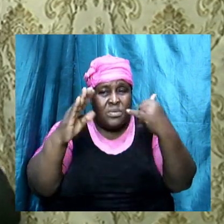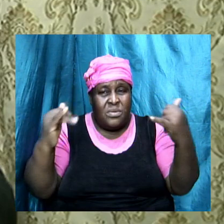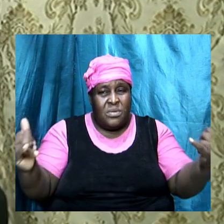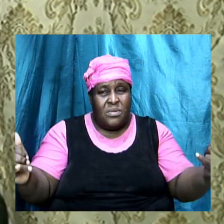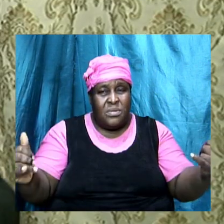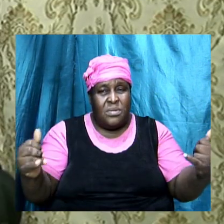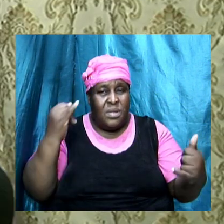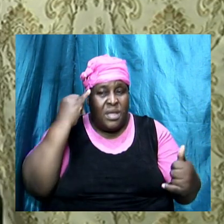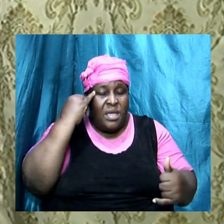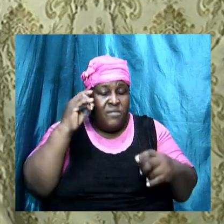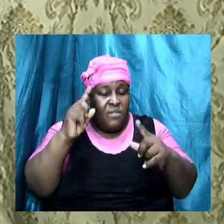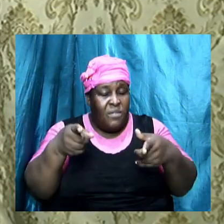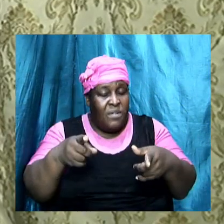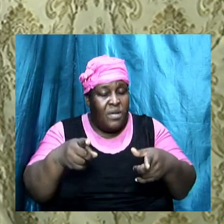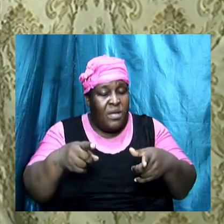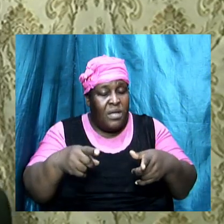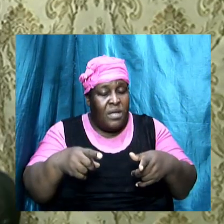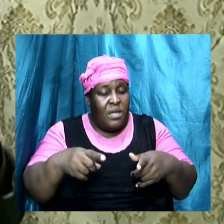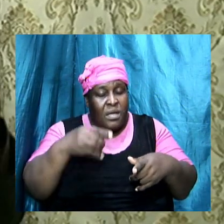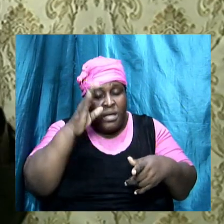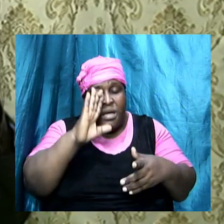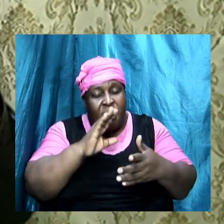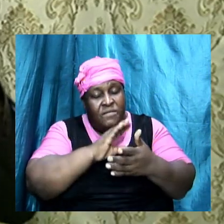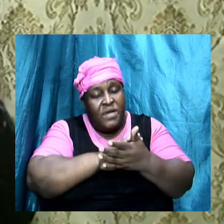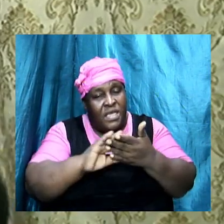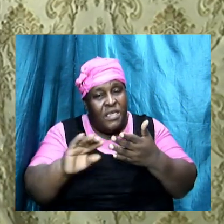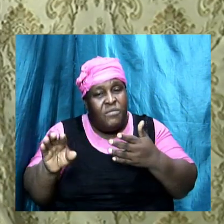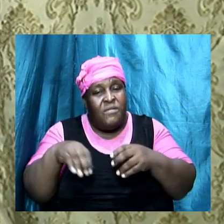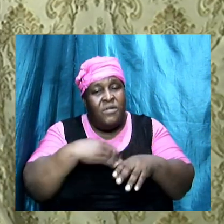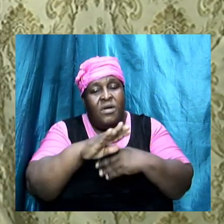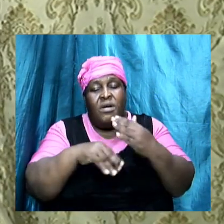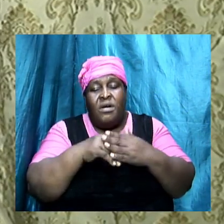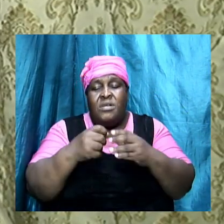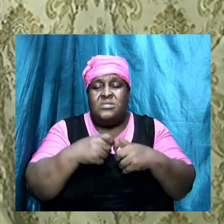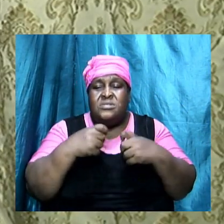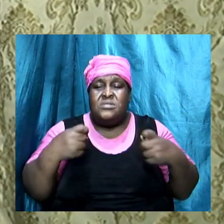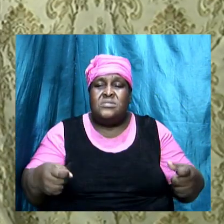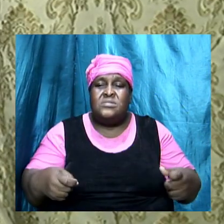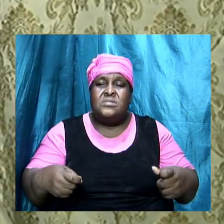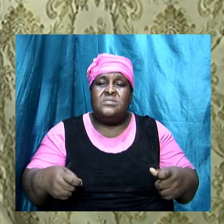if I am going on the road God forgive me for all my sins and if I go on the road and